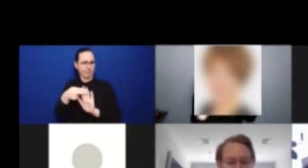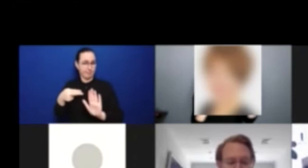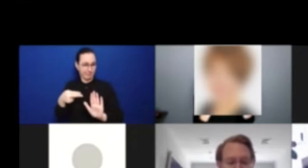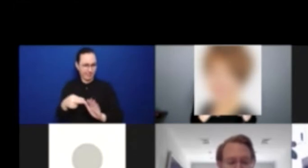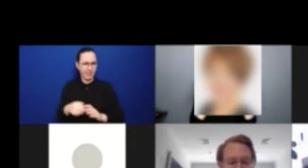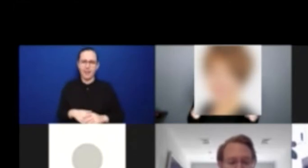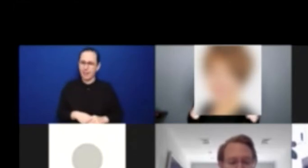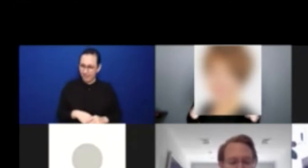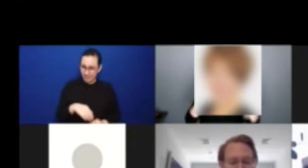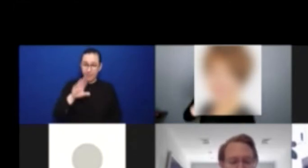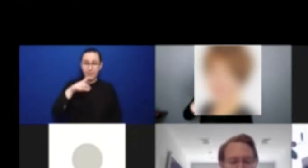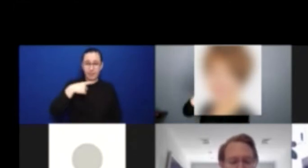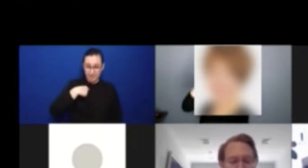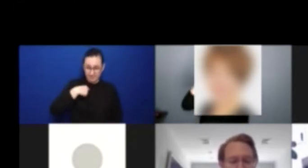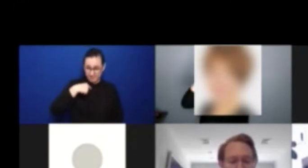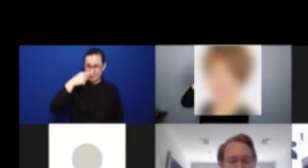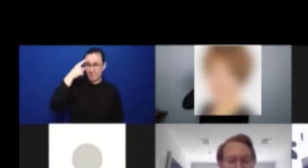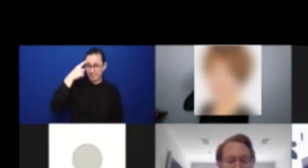where